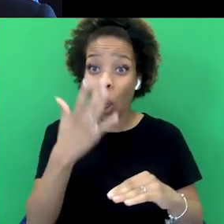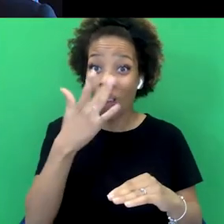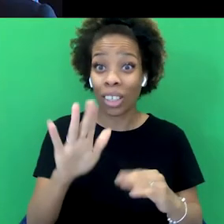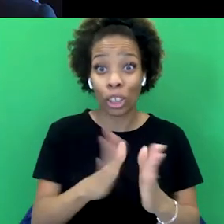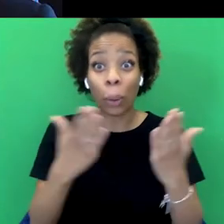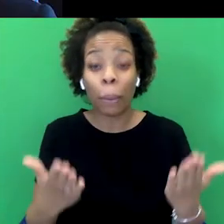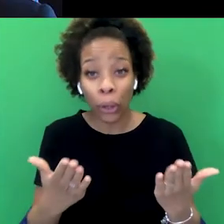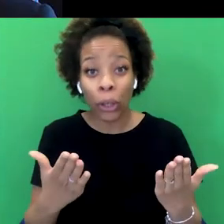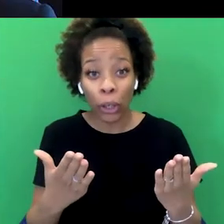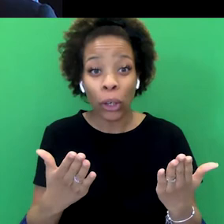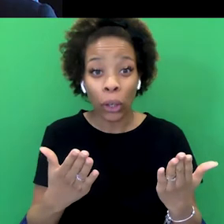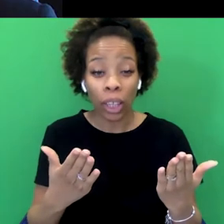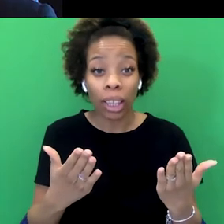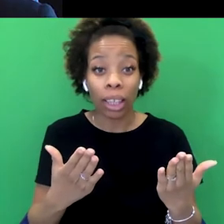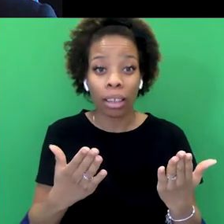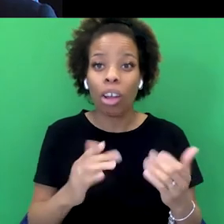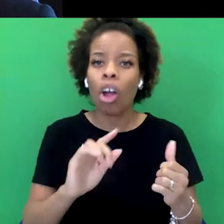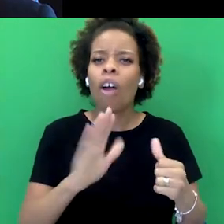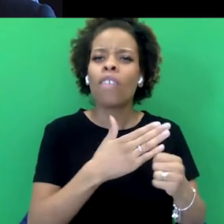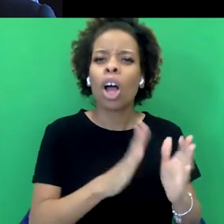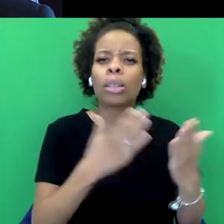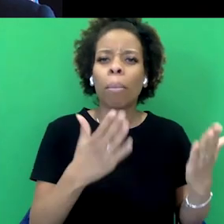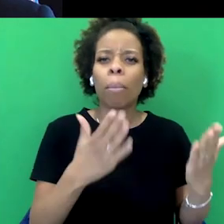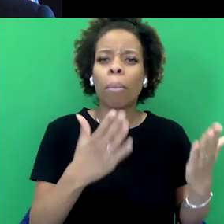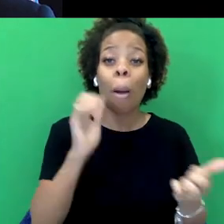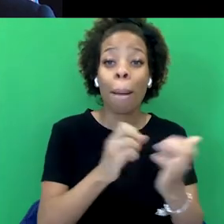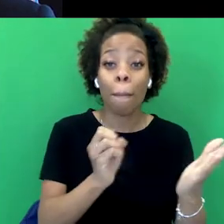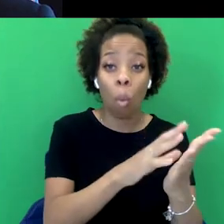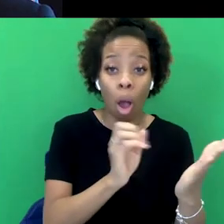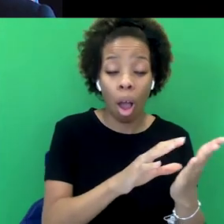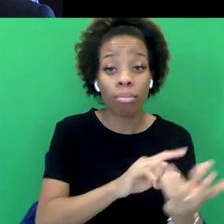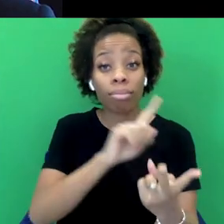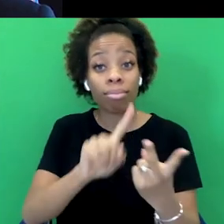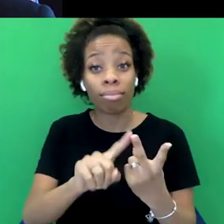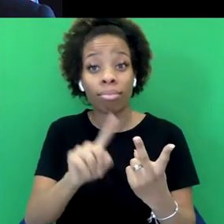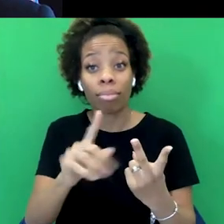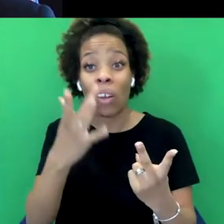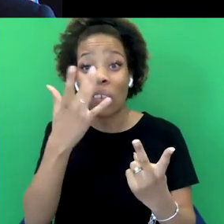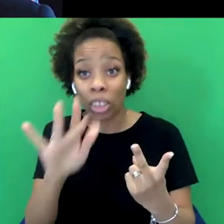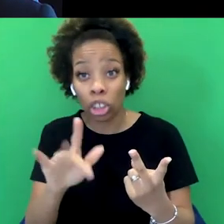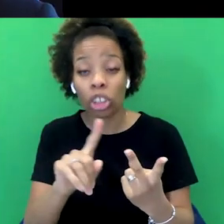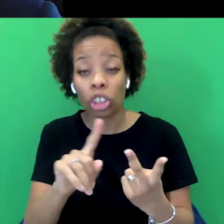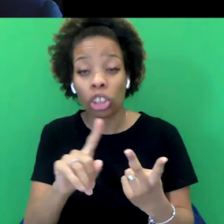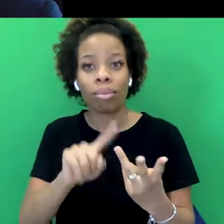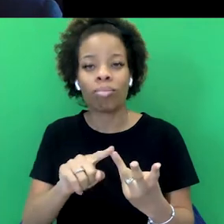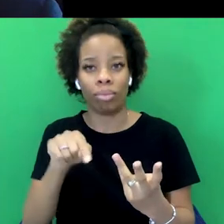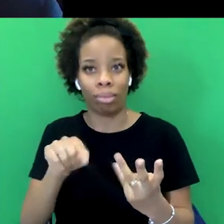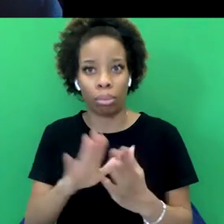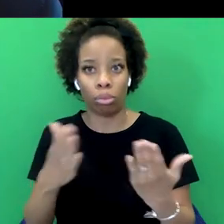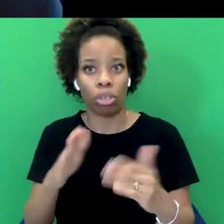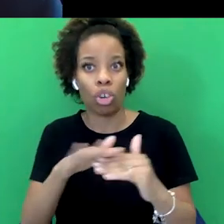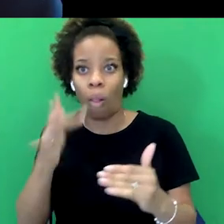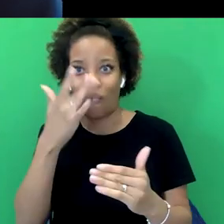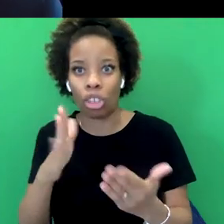One was the first was your first book was a memoir. Your second book was fiction. And this is your first book of nonfiction. So what really